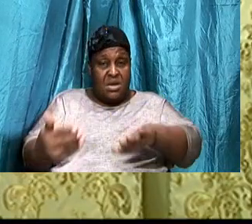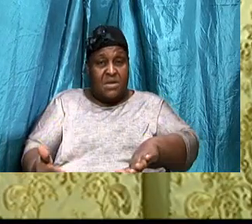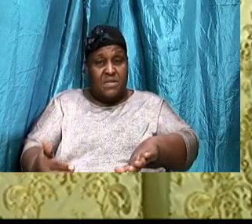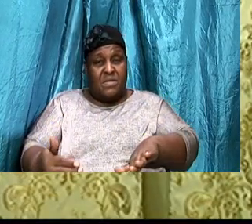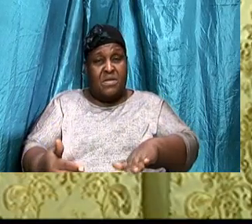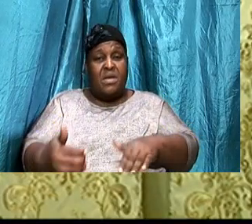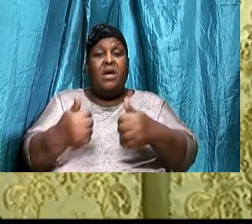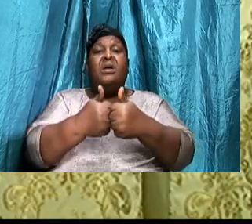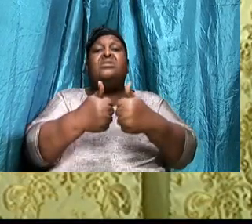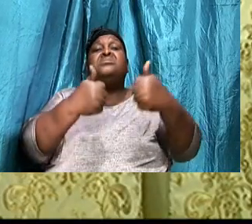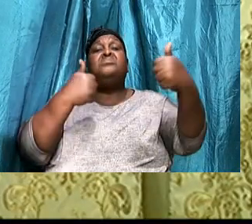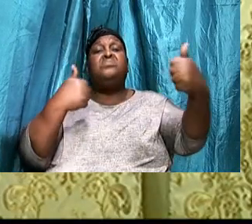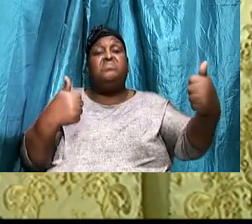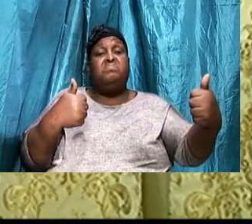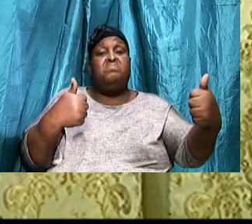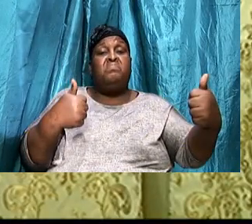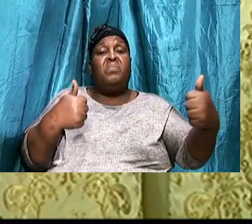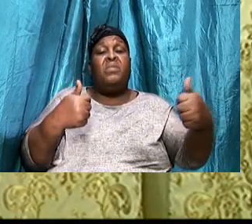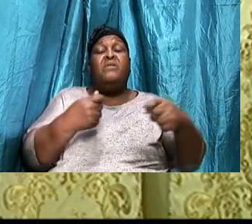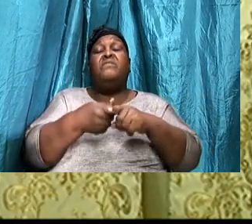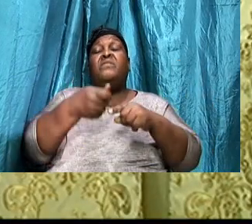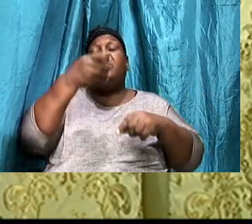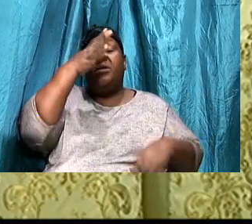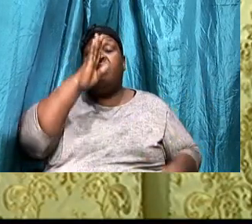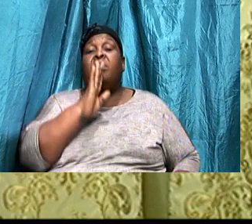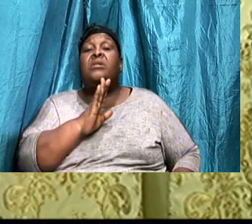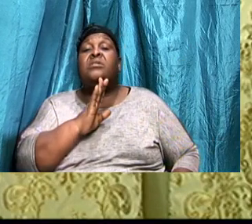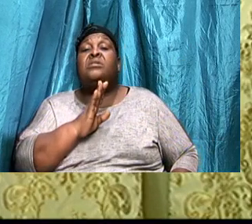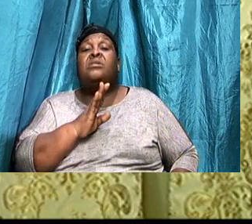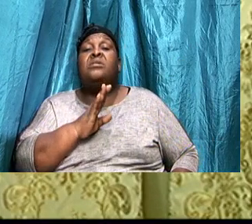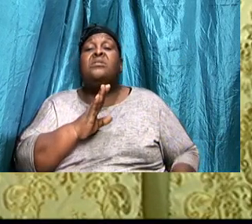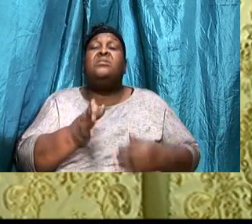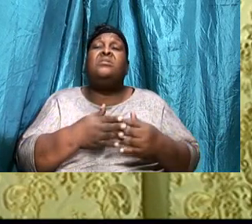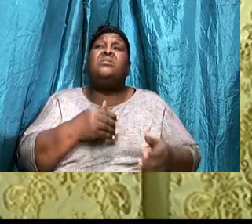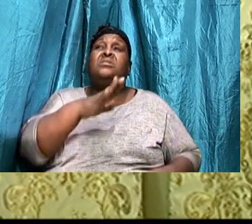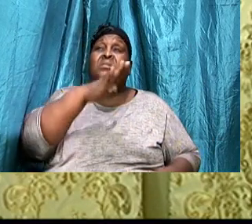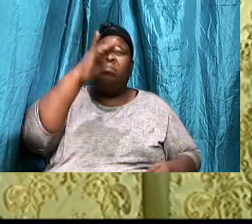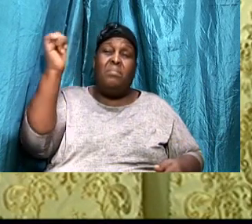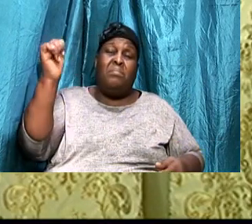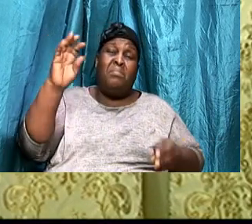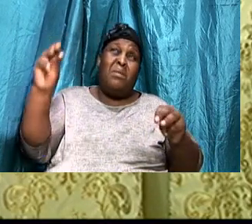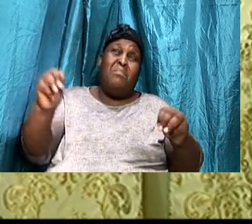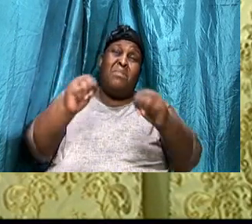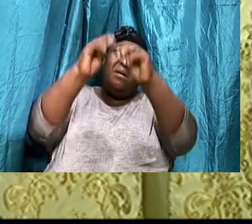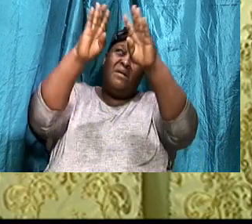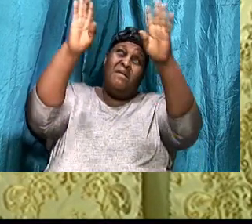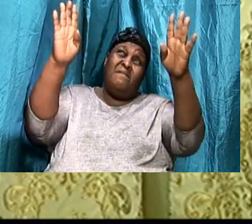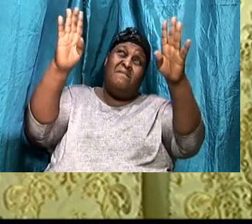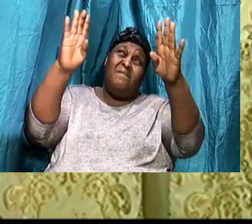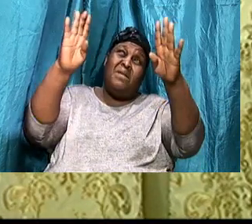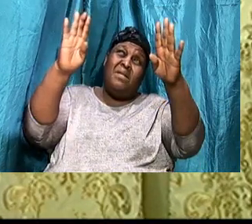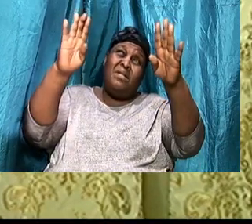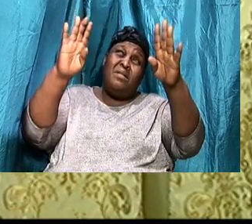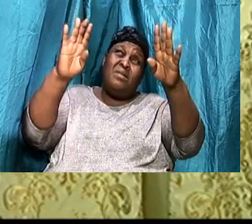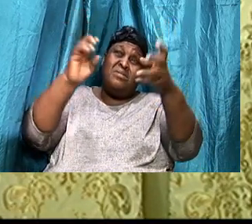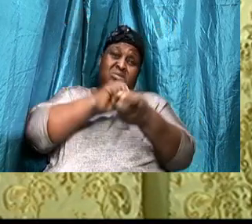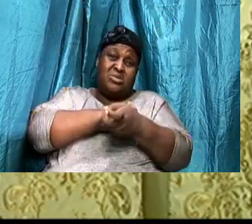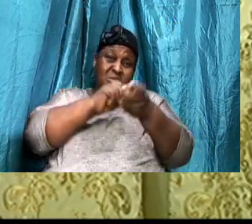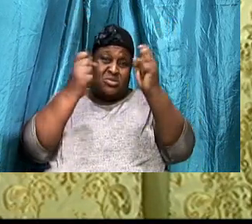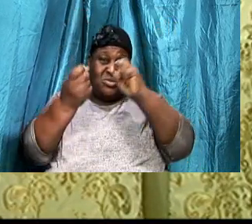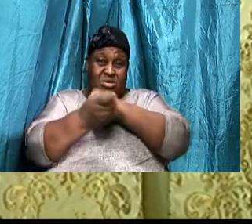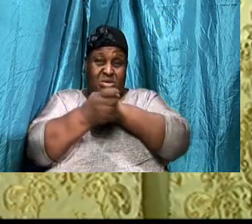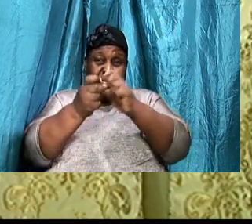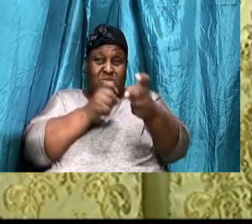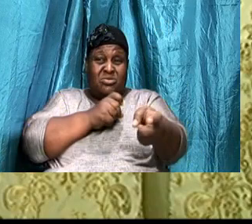separation, From God, Thus, By a marvelous work, By a marvelous exchange, He